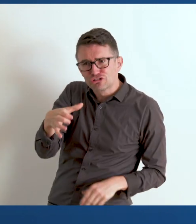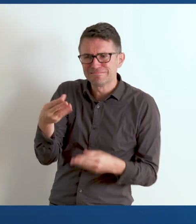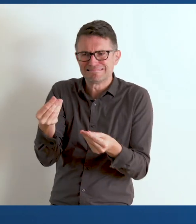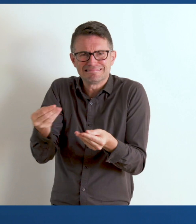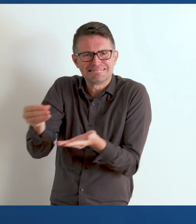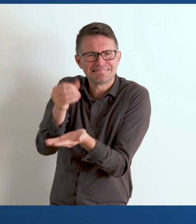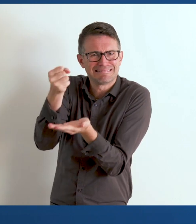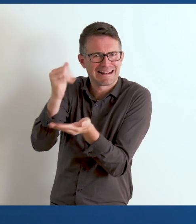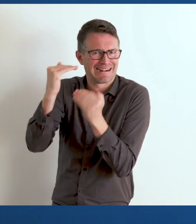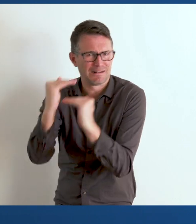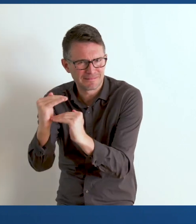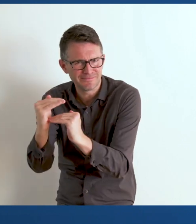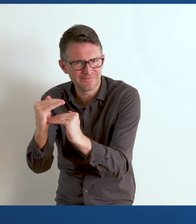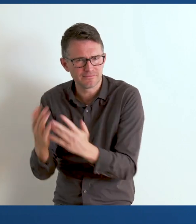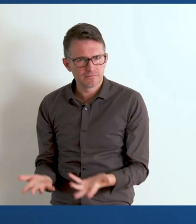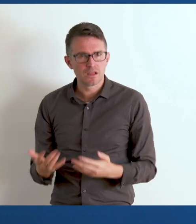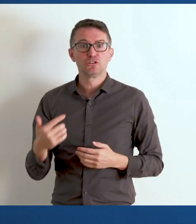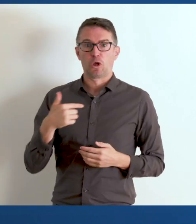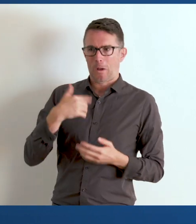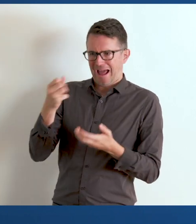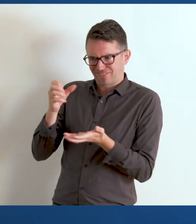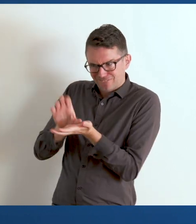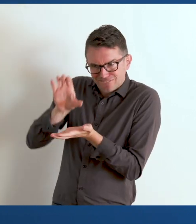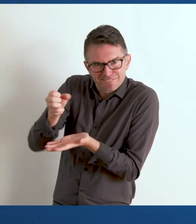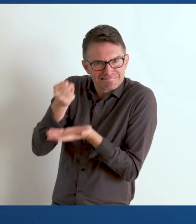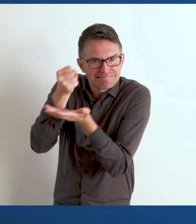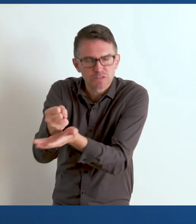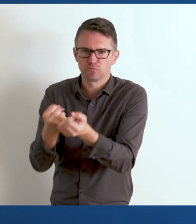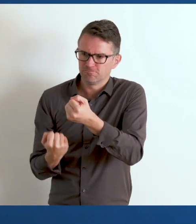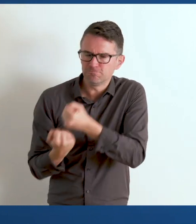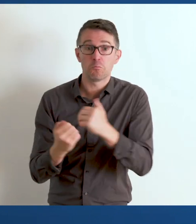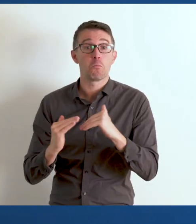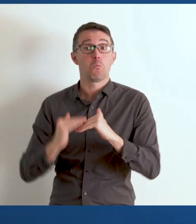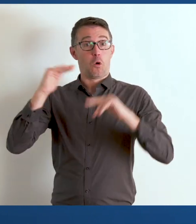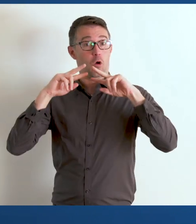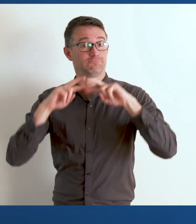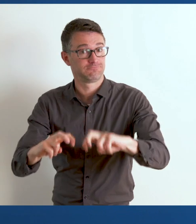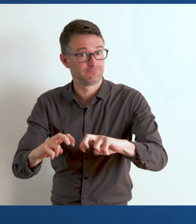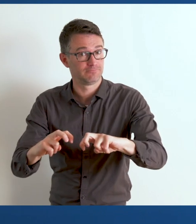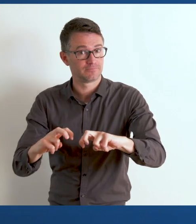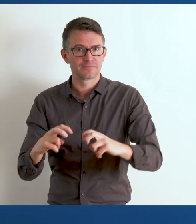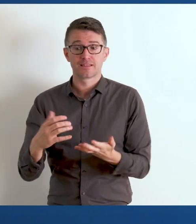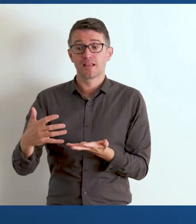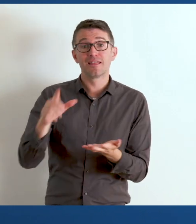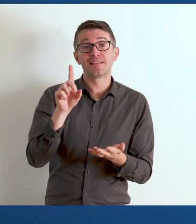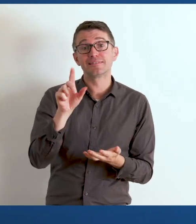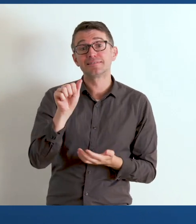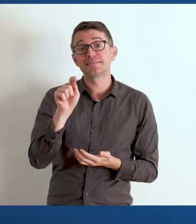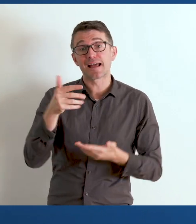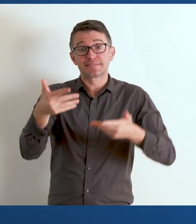This has mainly been due to limited investments in data collection. When data has been gathered, different methodology,